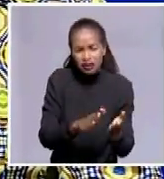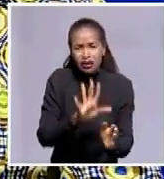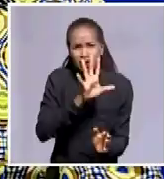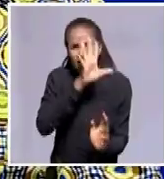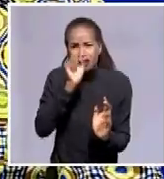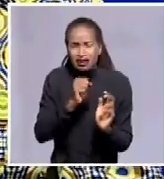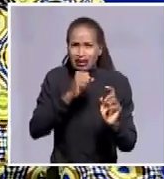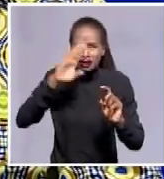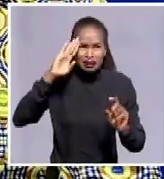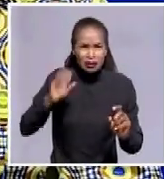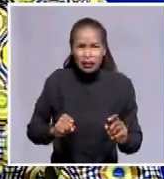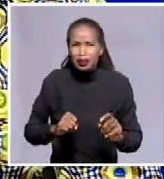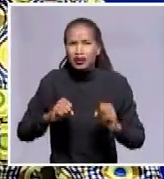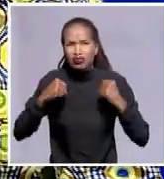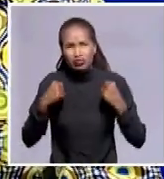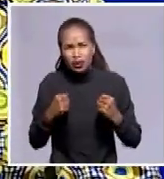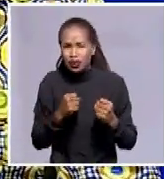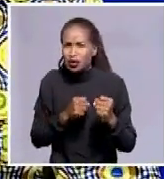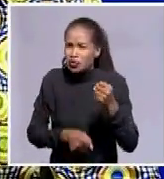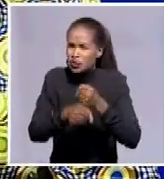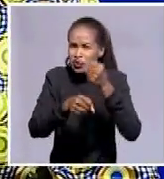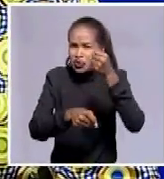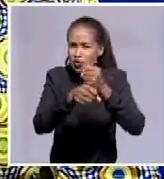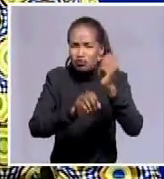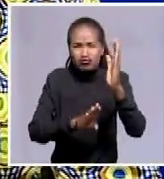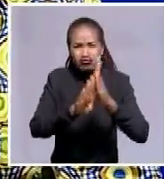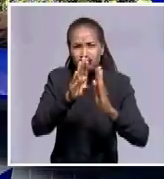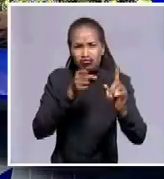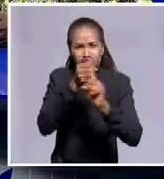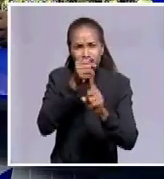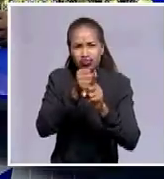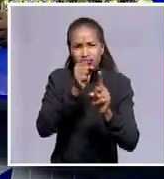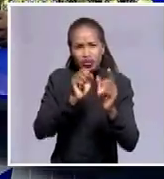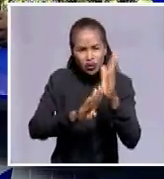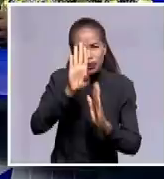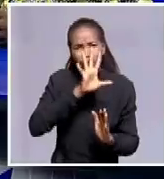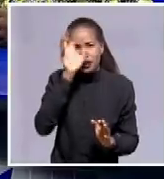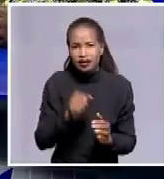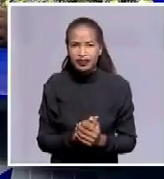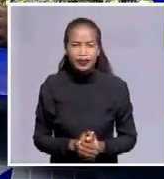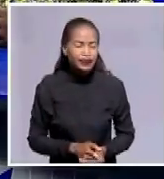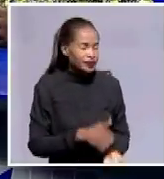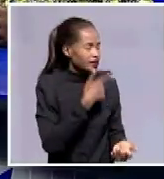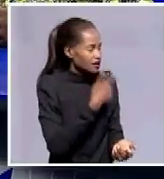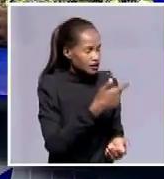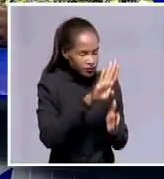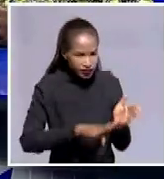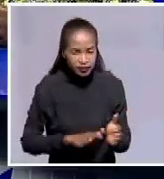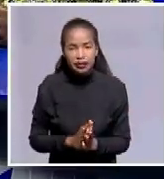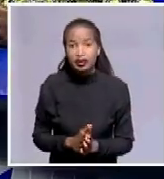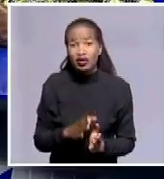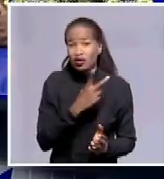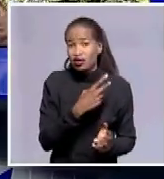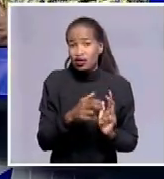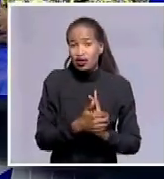patriot who worked for the better interests of Africa. Makhendri Venani, PDM leader, thank you so much for having joined